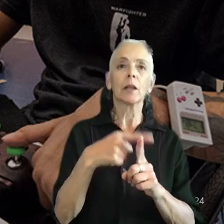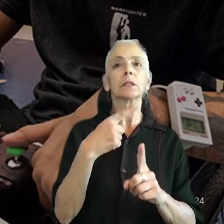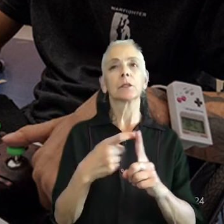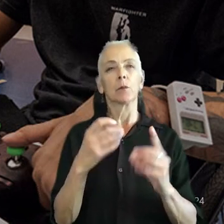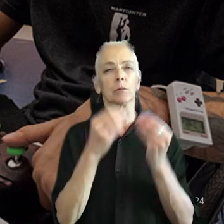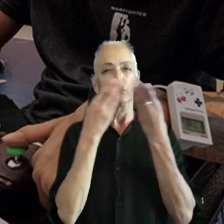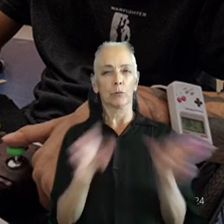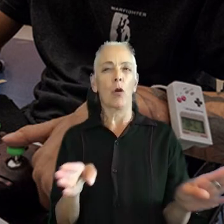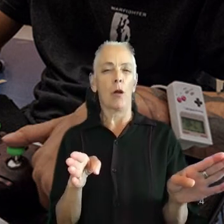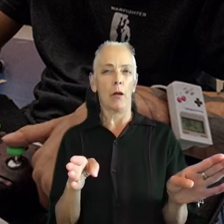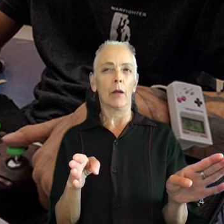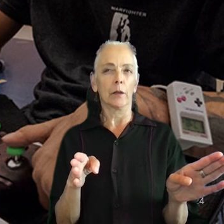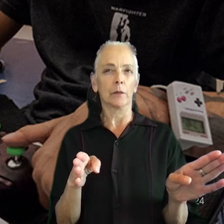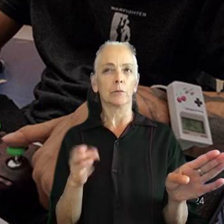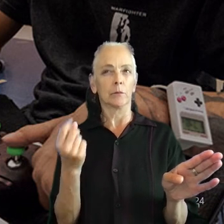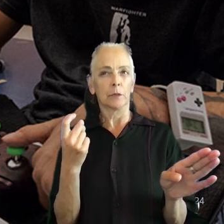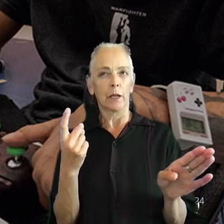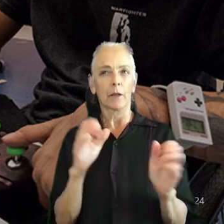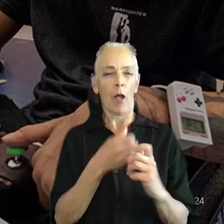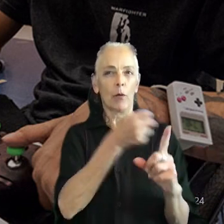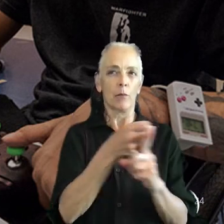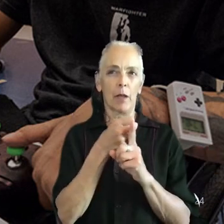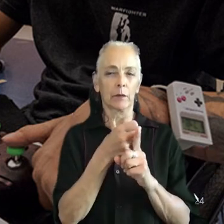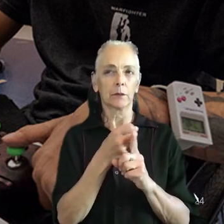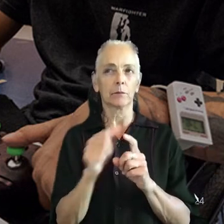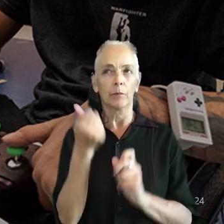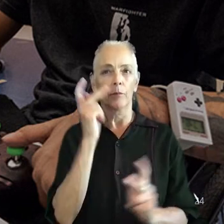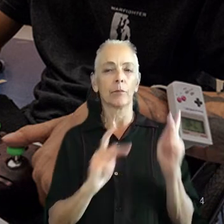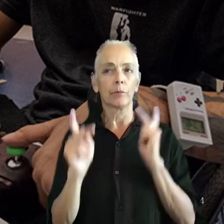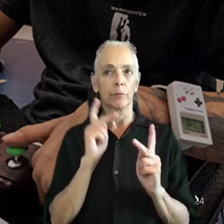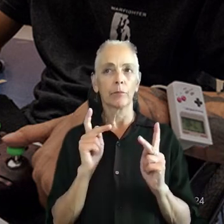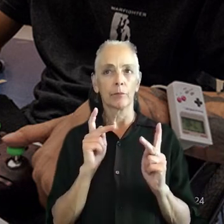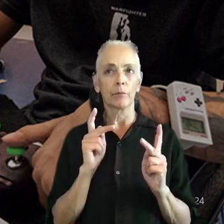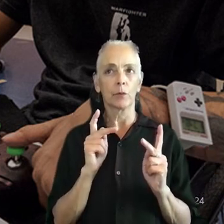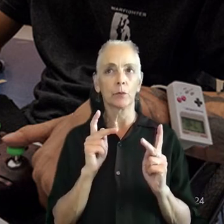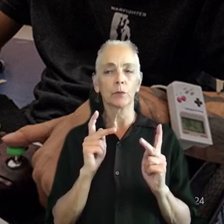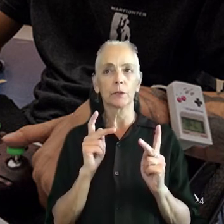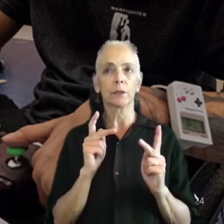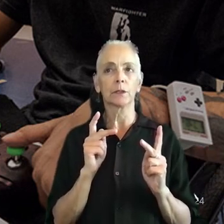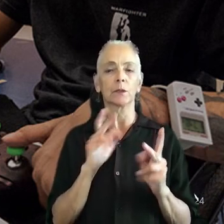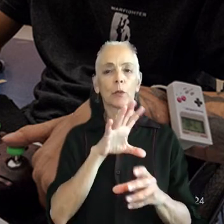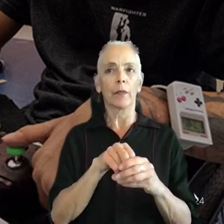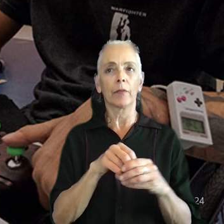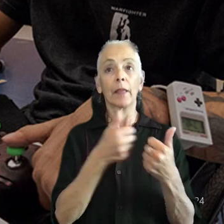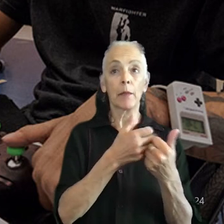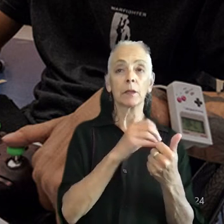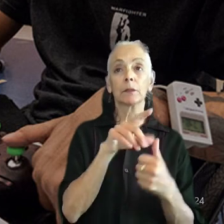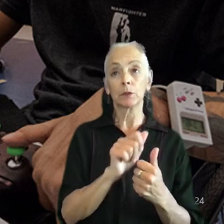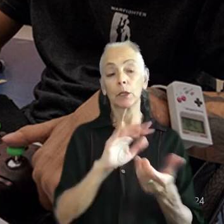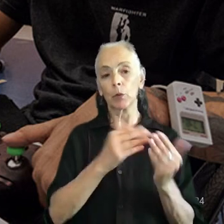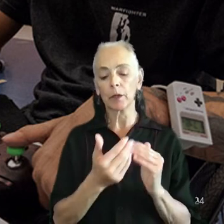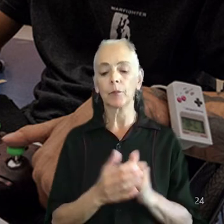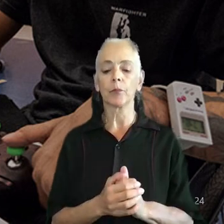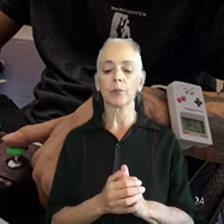perspective in terms of how it impacts others in the gaming and disability community. And last but